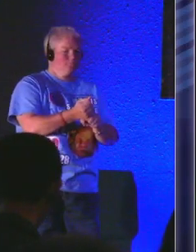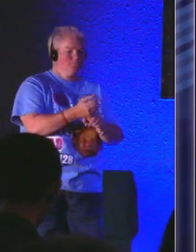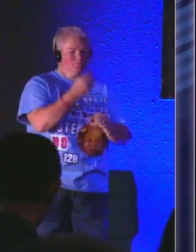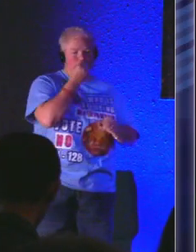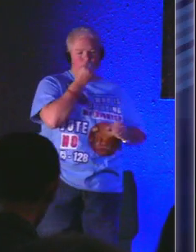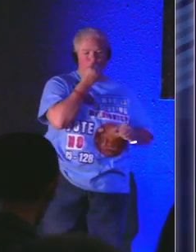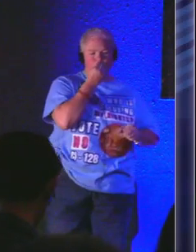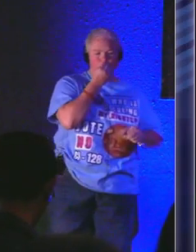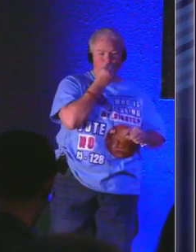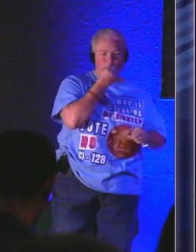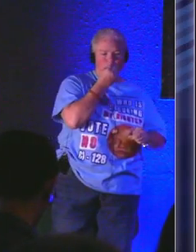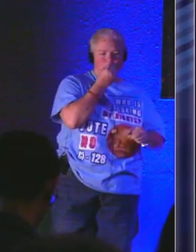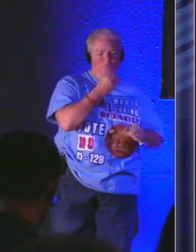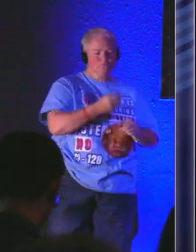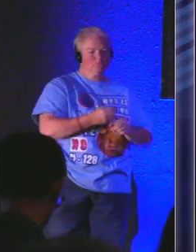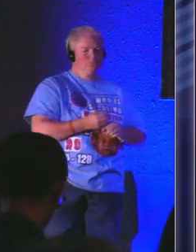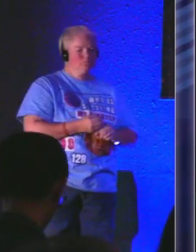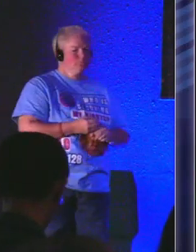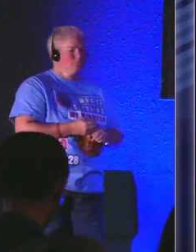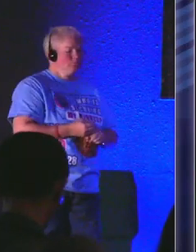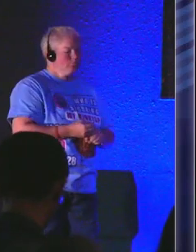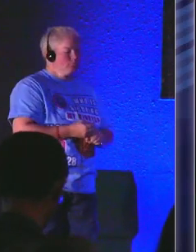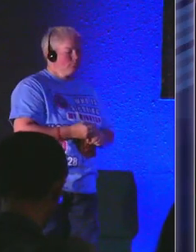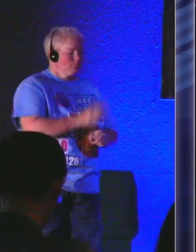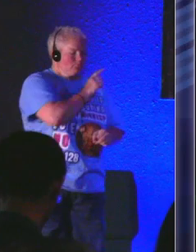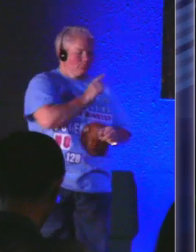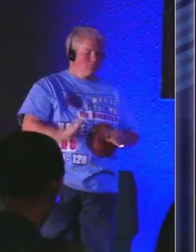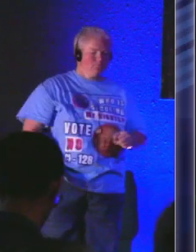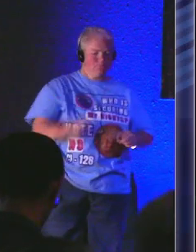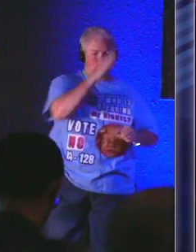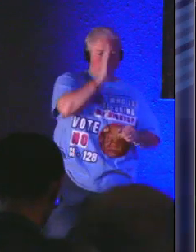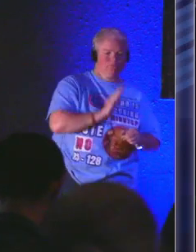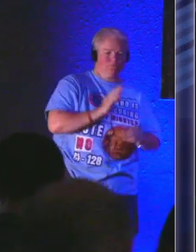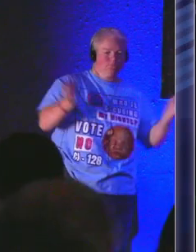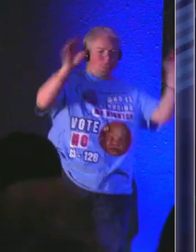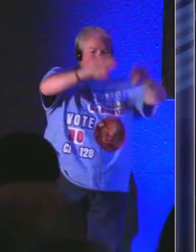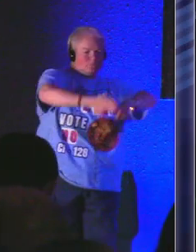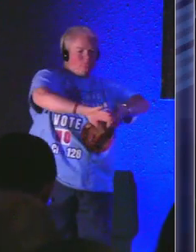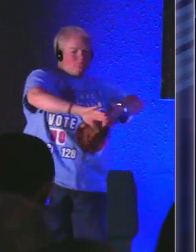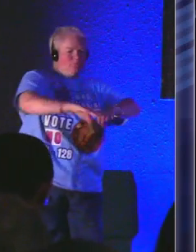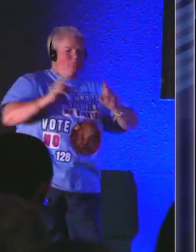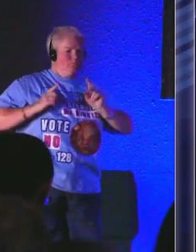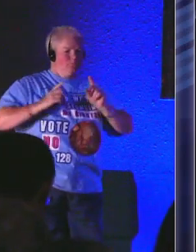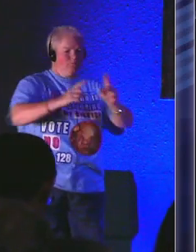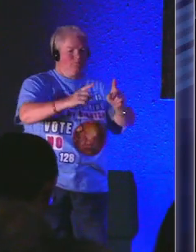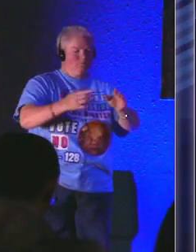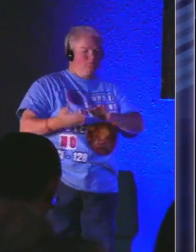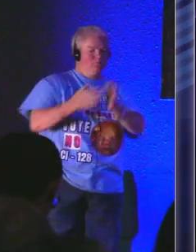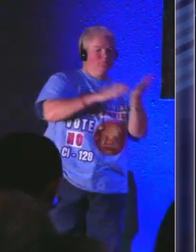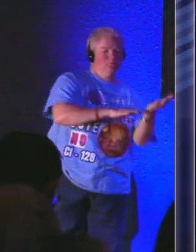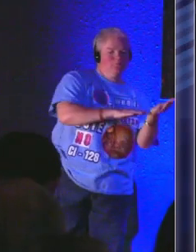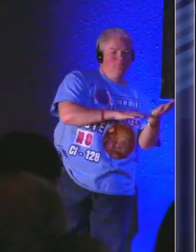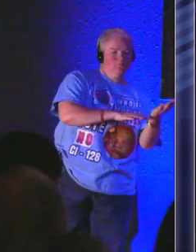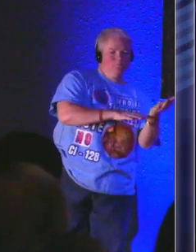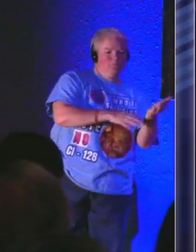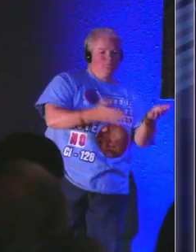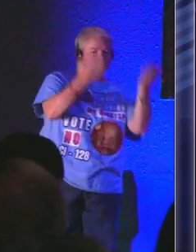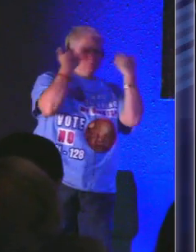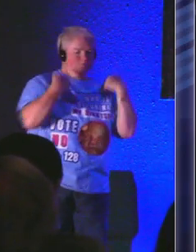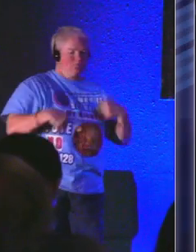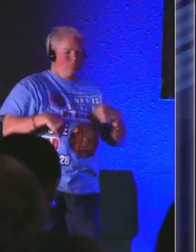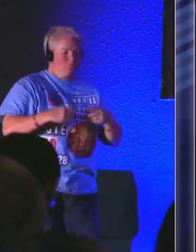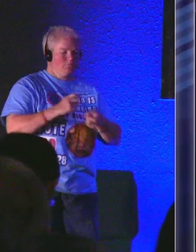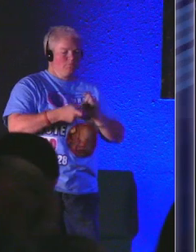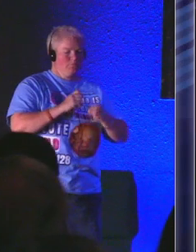nourishment when we need the nourishment Lord God when we're in the valley of the shadow of death Lord God your very